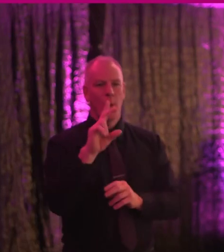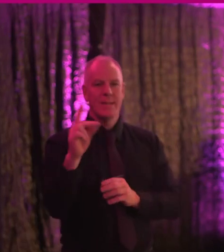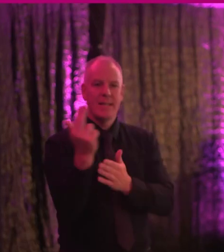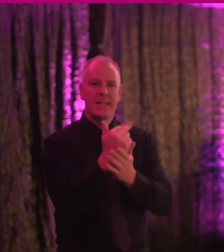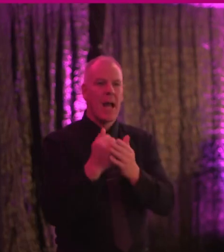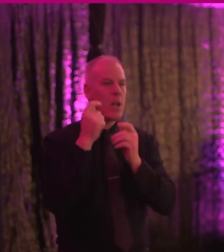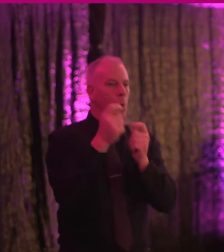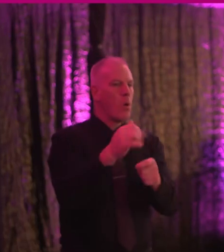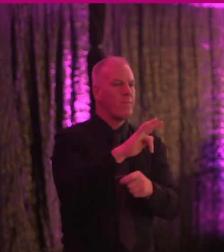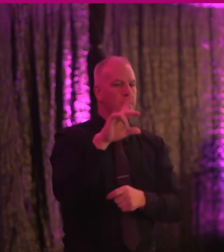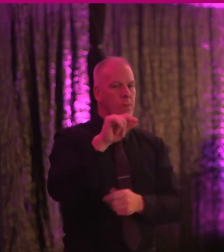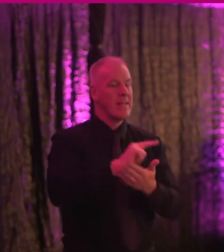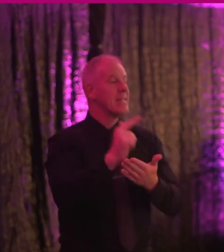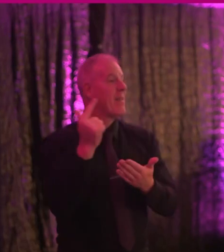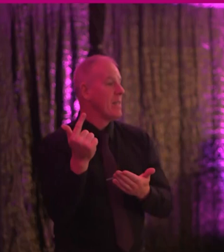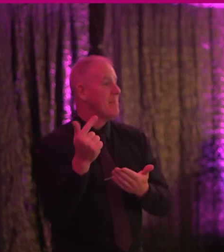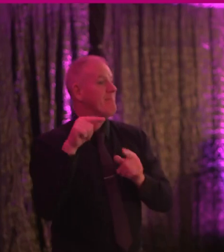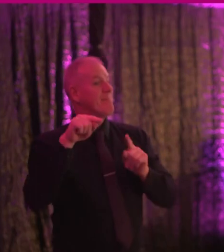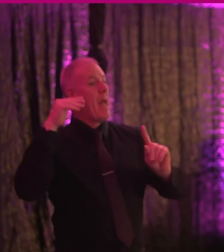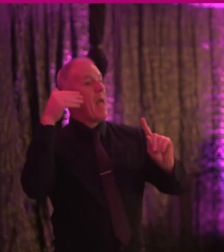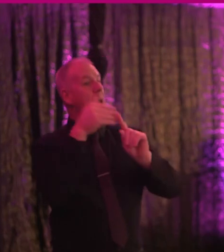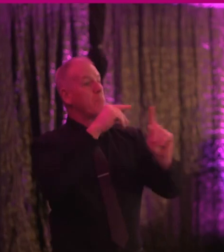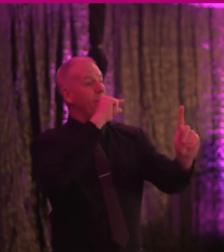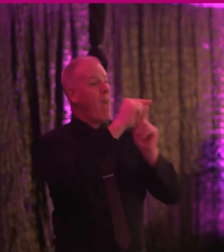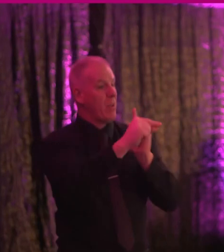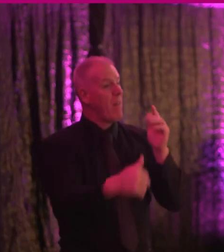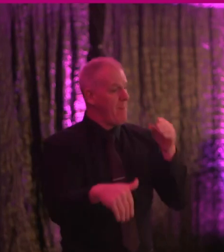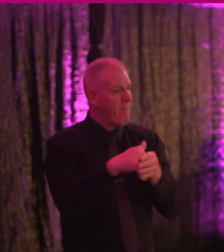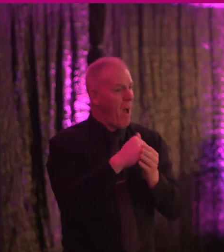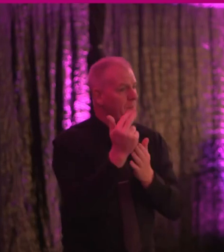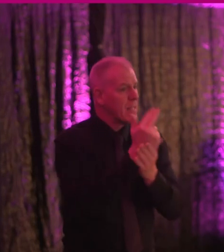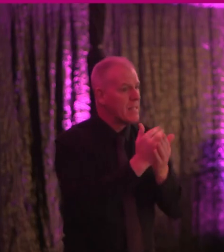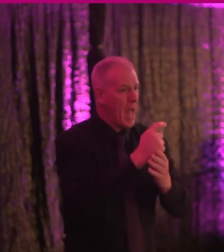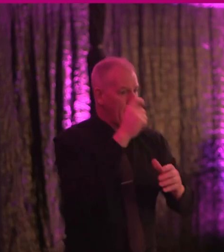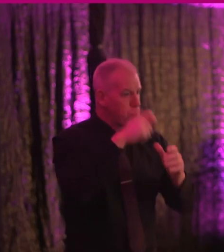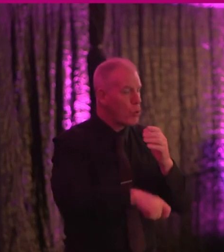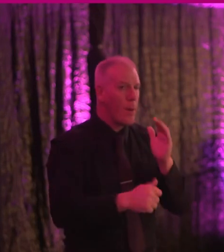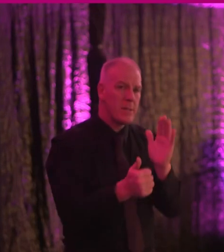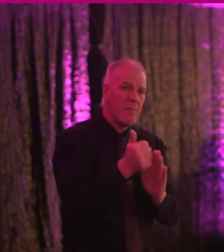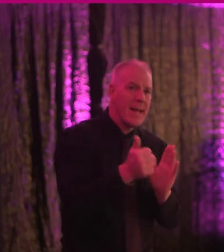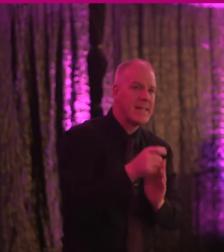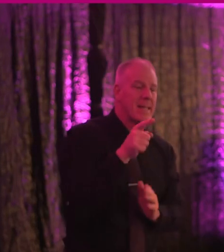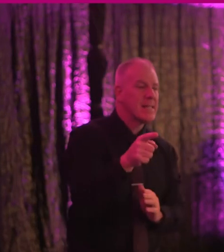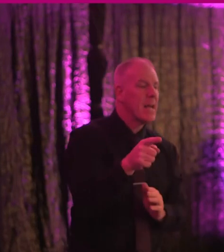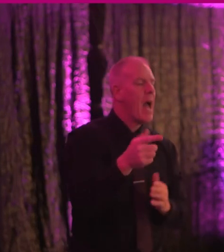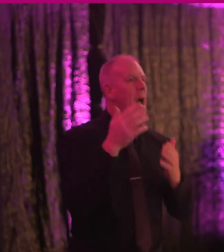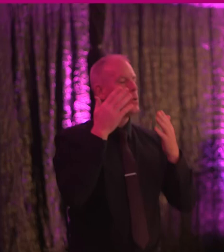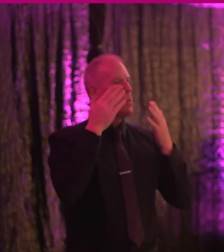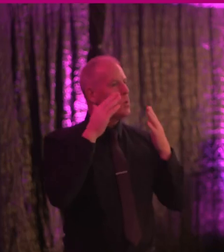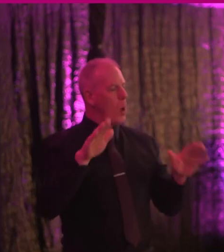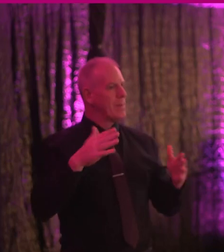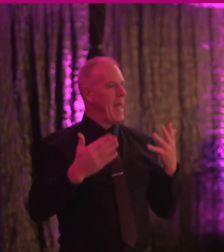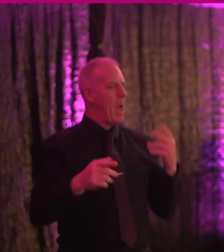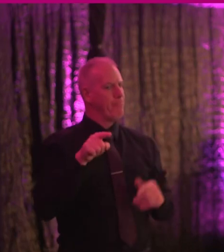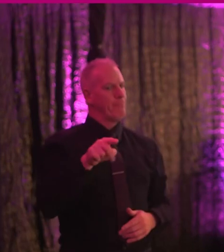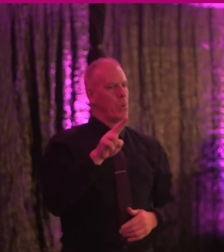2017 and is aimed at professionals involved in the design of the procurement of buildings and illustrates how universal